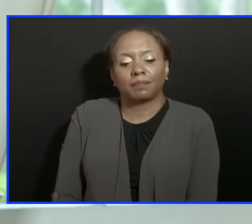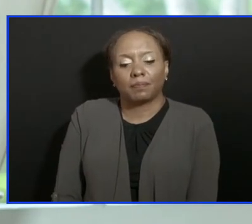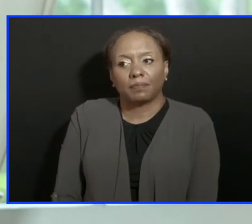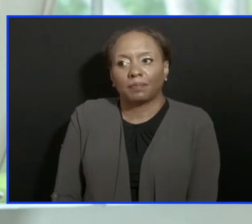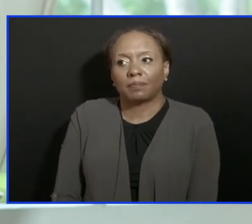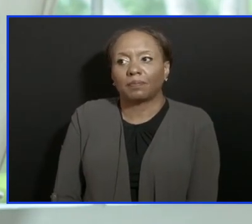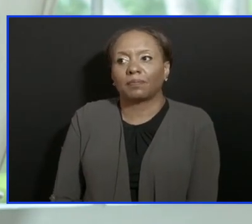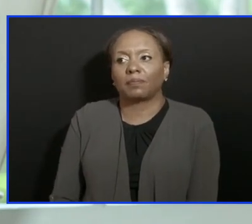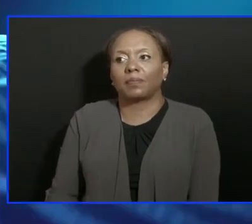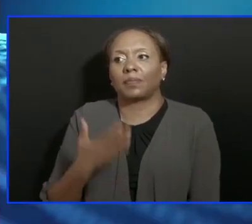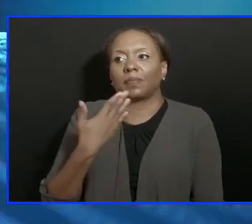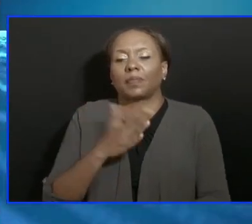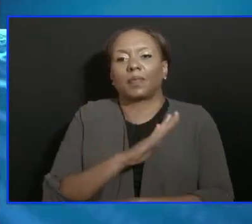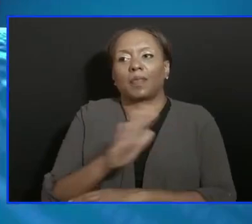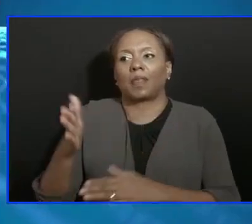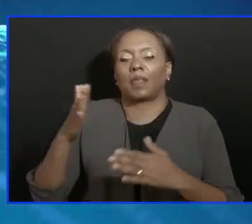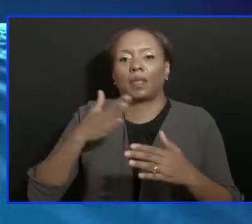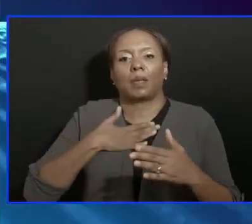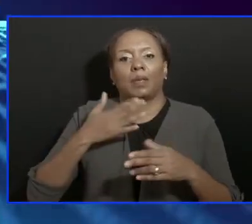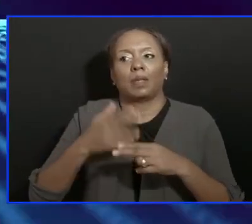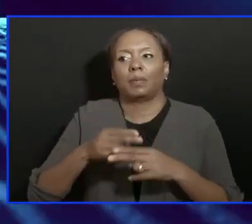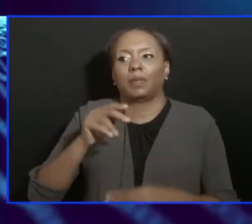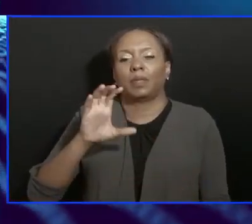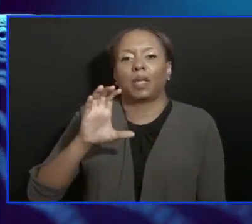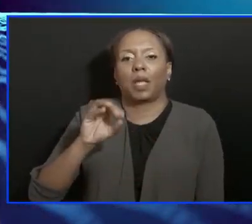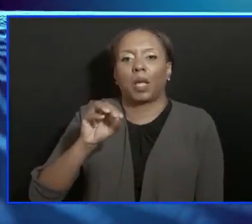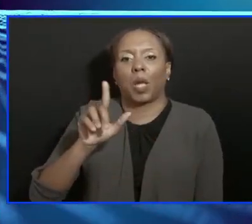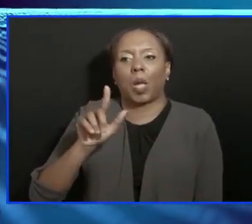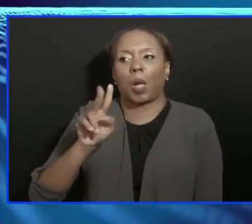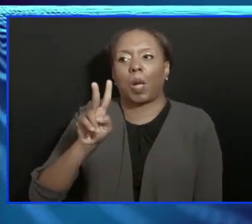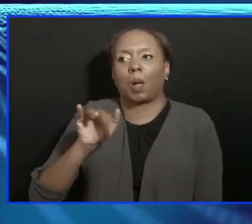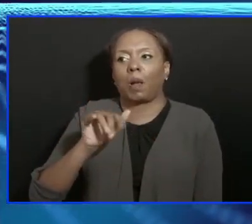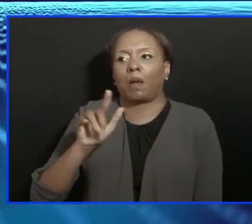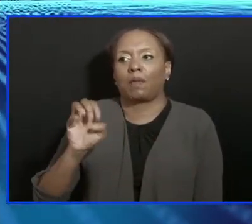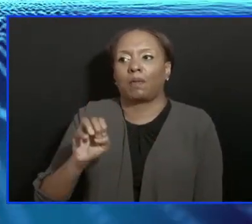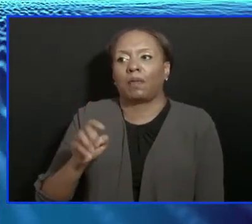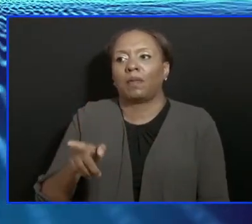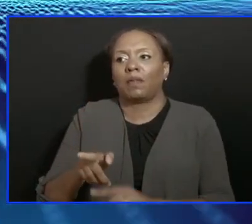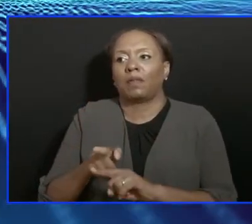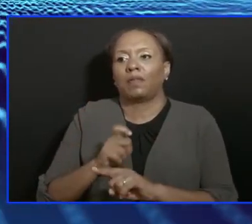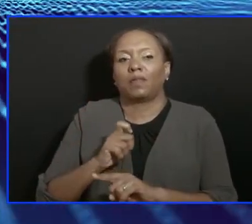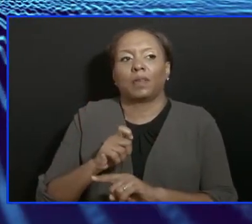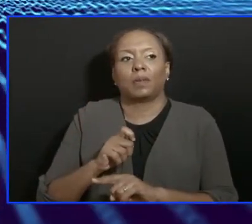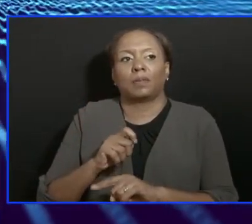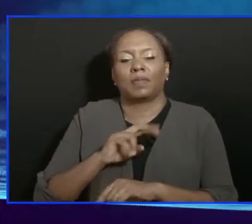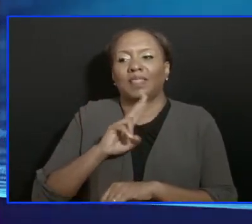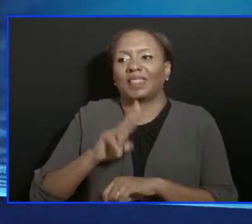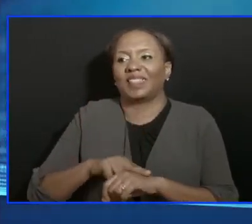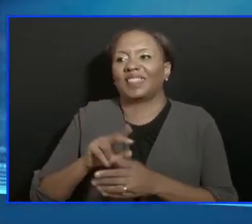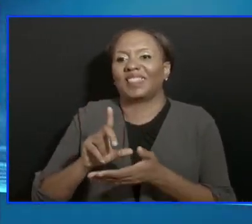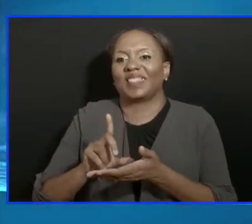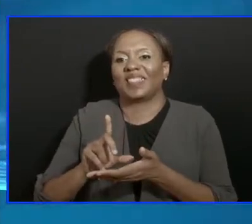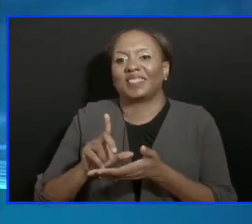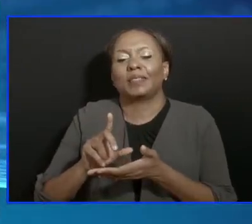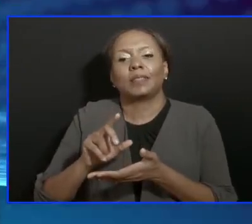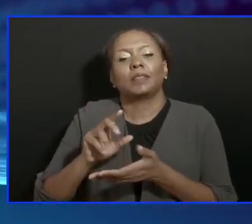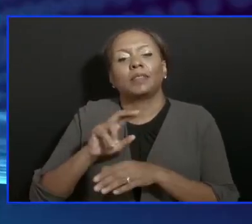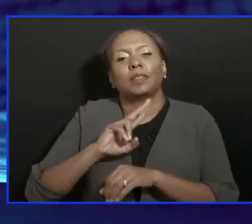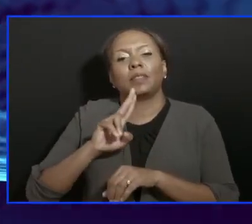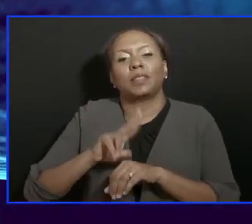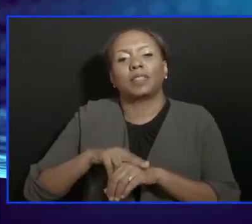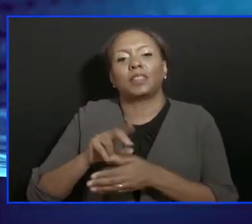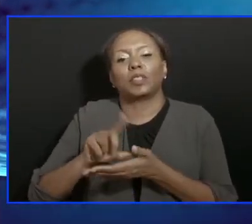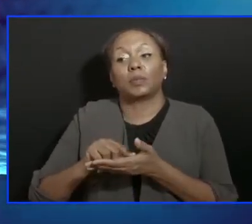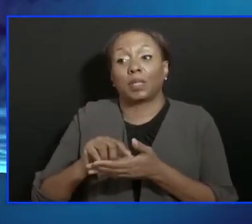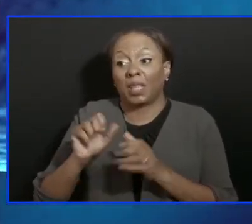Call Bill Muncy from Nation News. I am. I'm not seeing anyone. I don't know if anyone can see me. Or hear me.